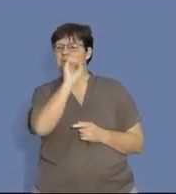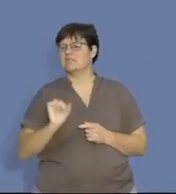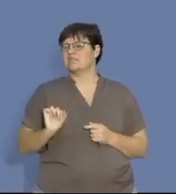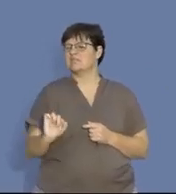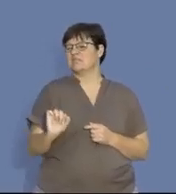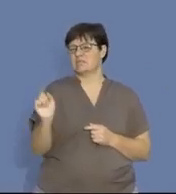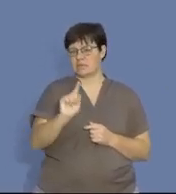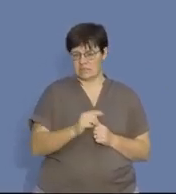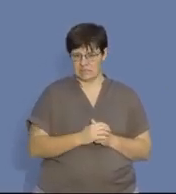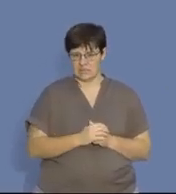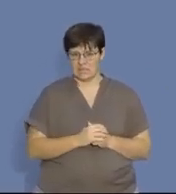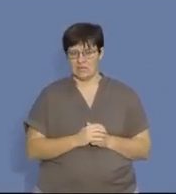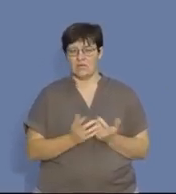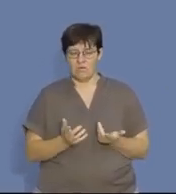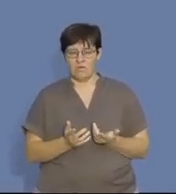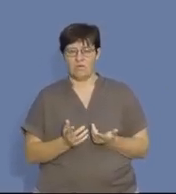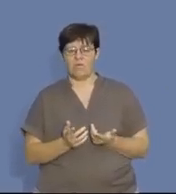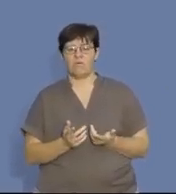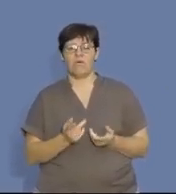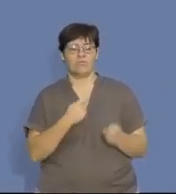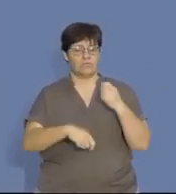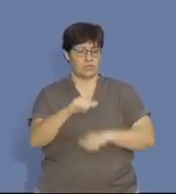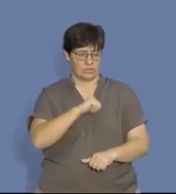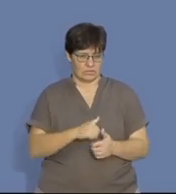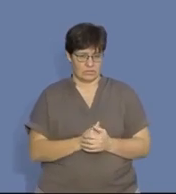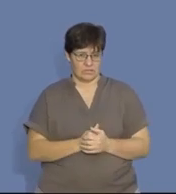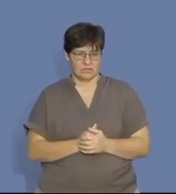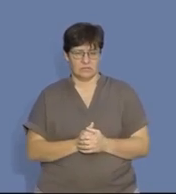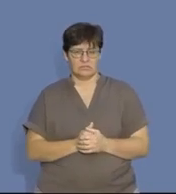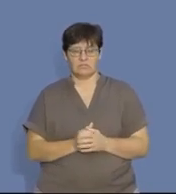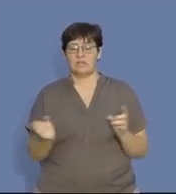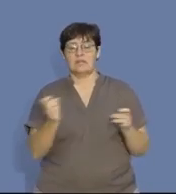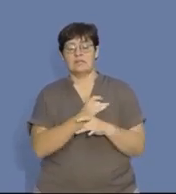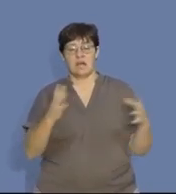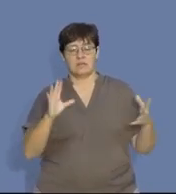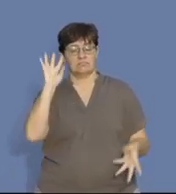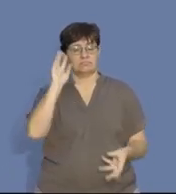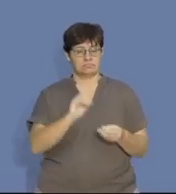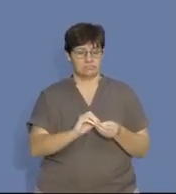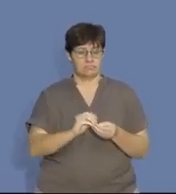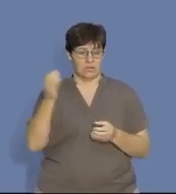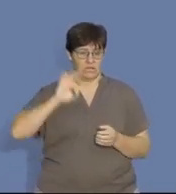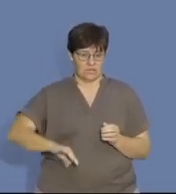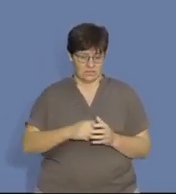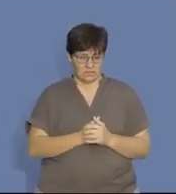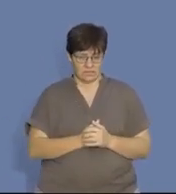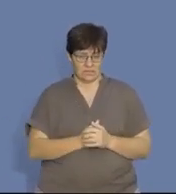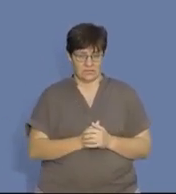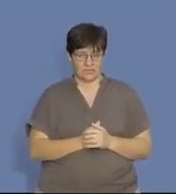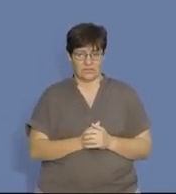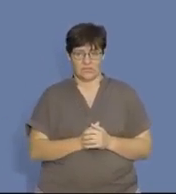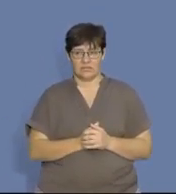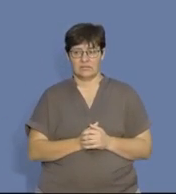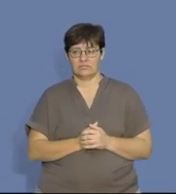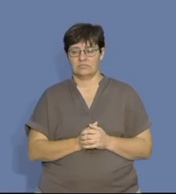earnings or his percentage return. So, we're going to, again, start with total earnings. Let's go back to the information.